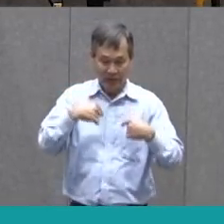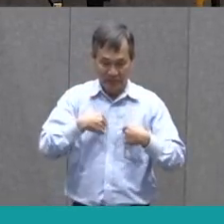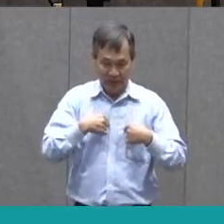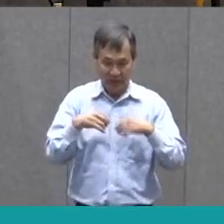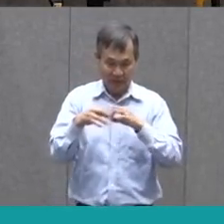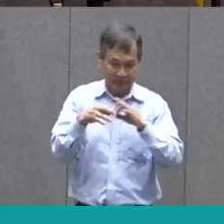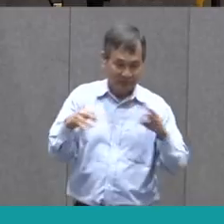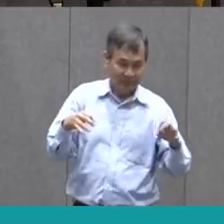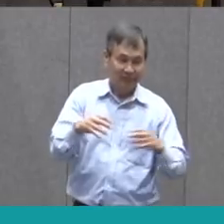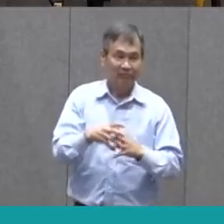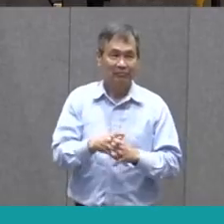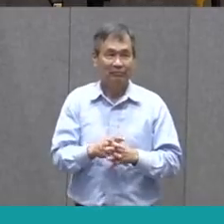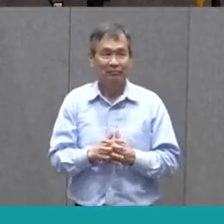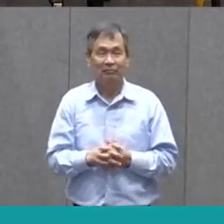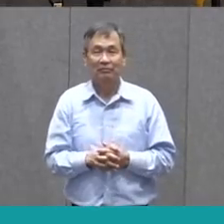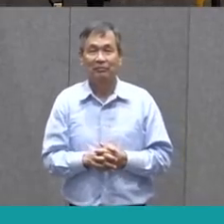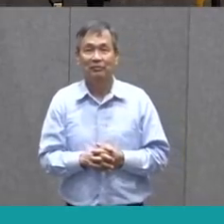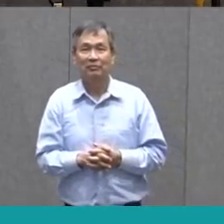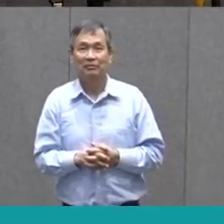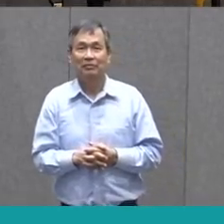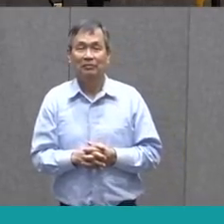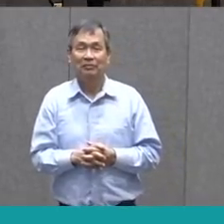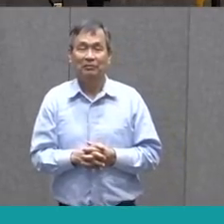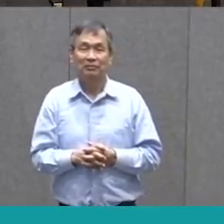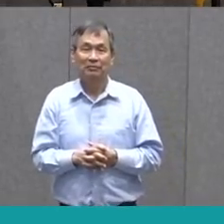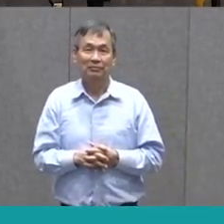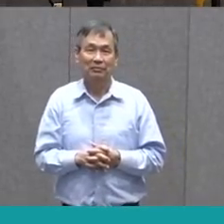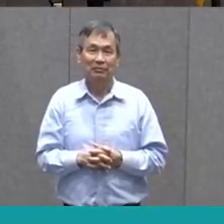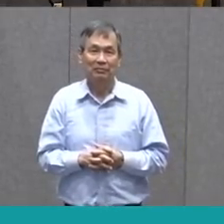Maybe even you came up with more than one sentence.